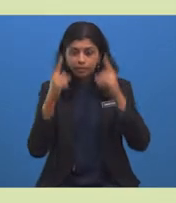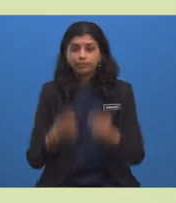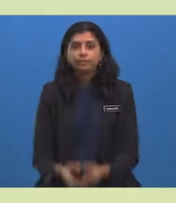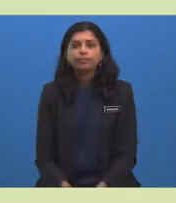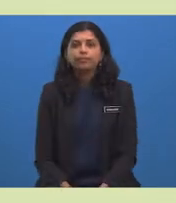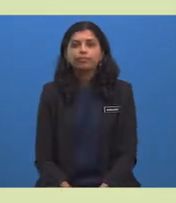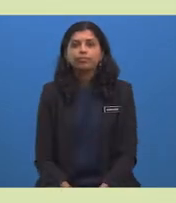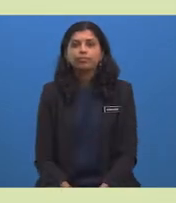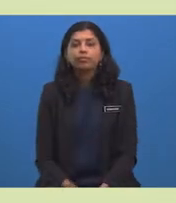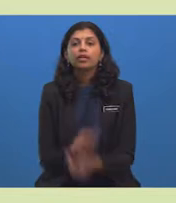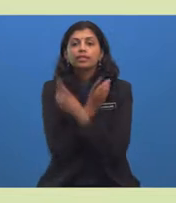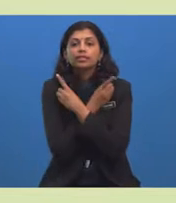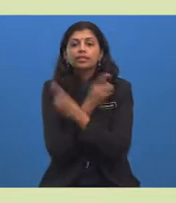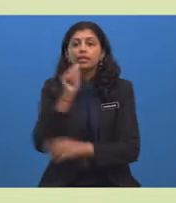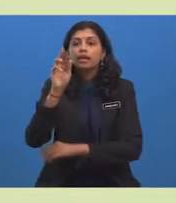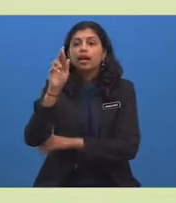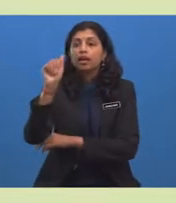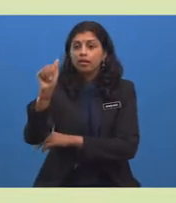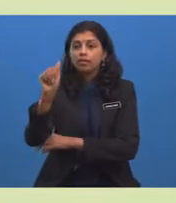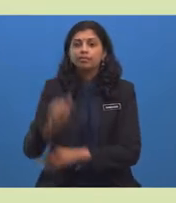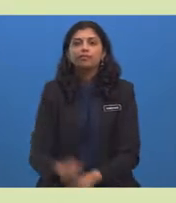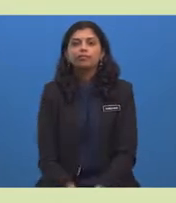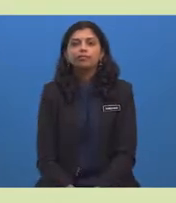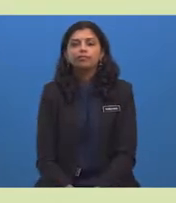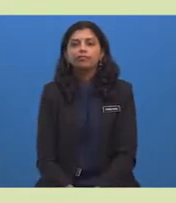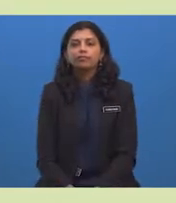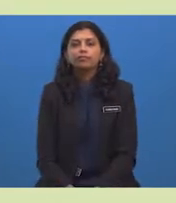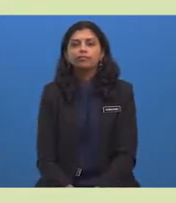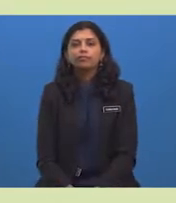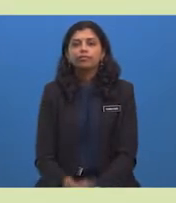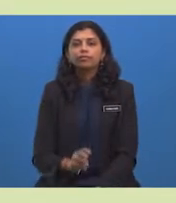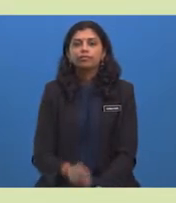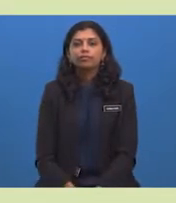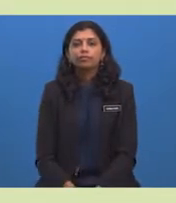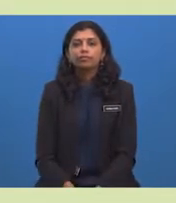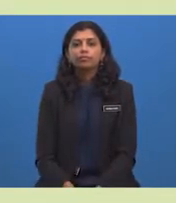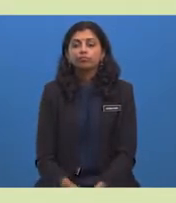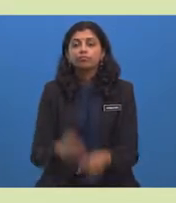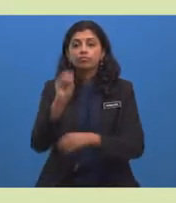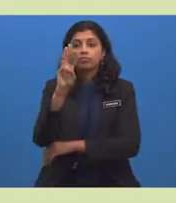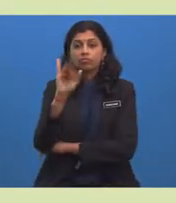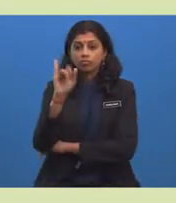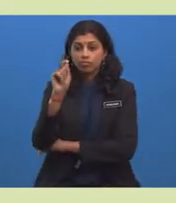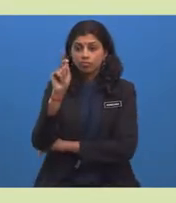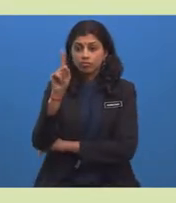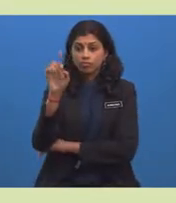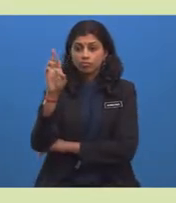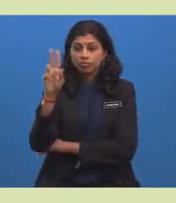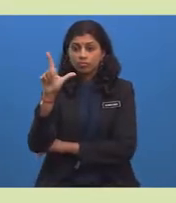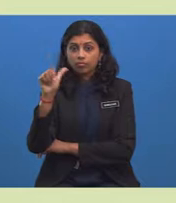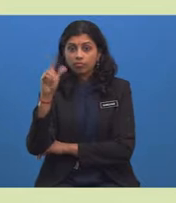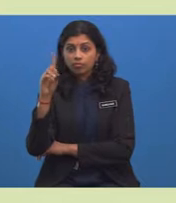Dear Ara, we are on holiday in St. Moritz, Switzerland.